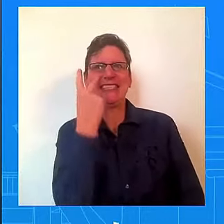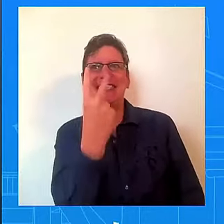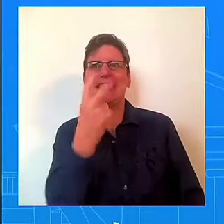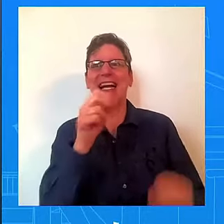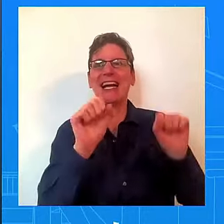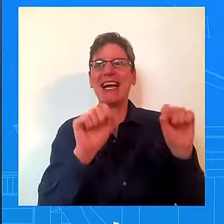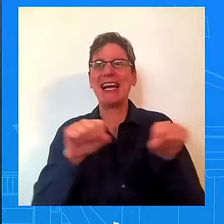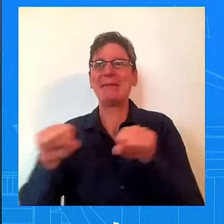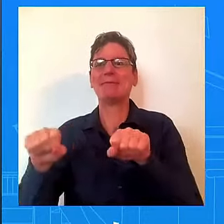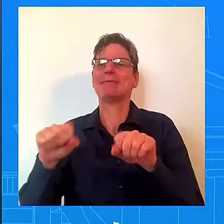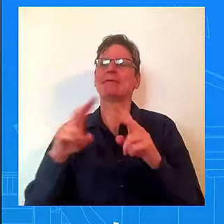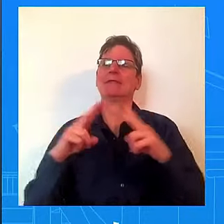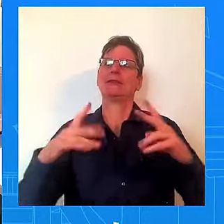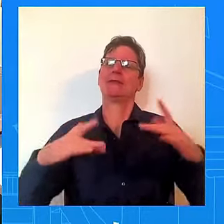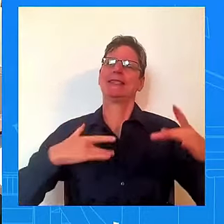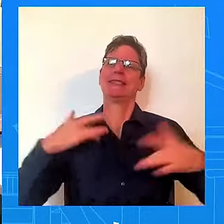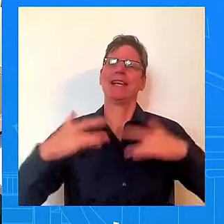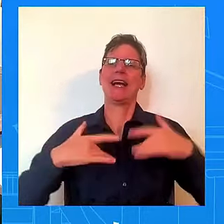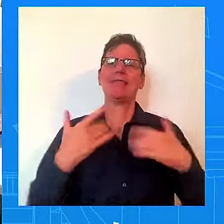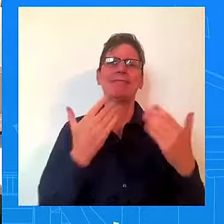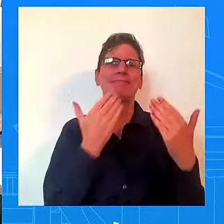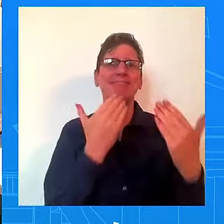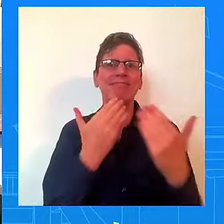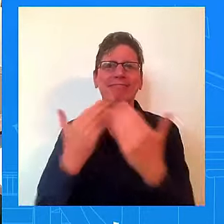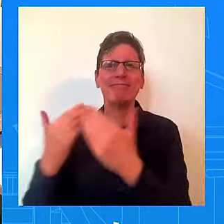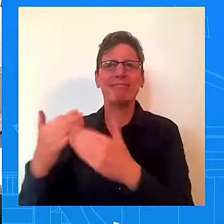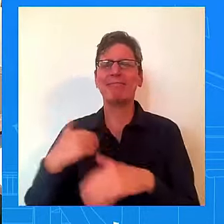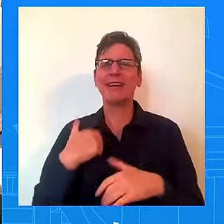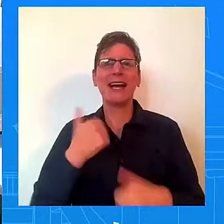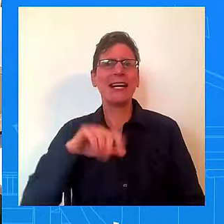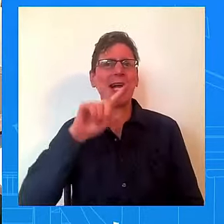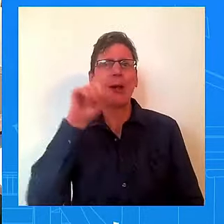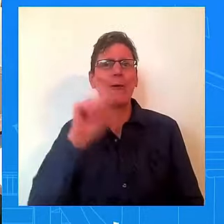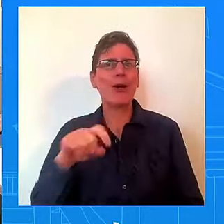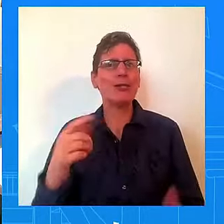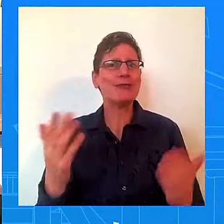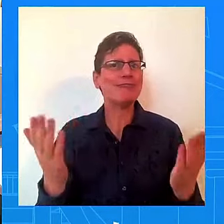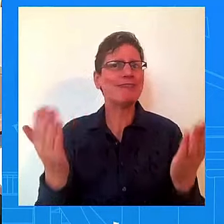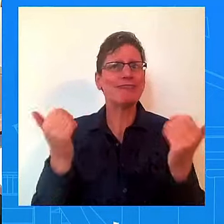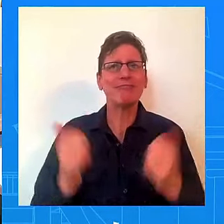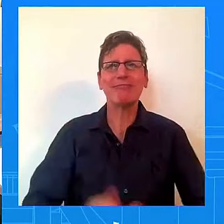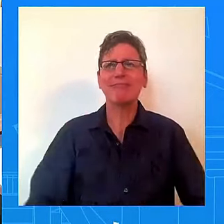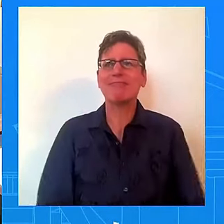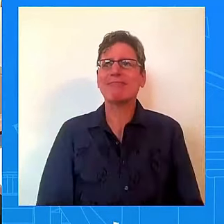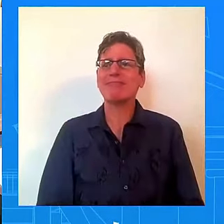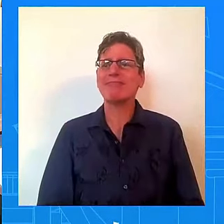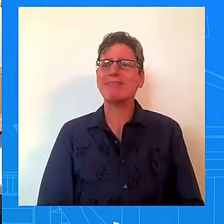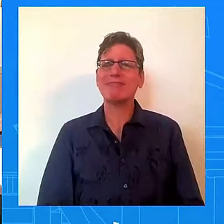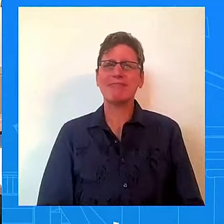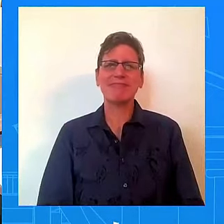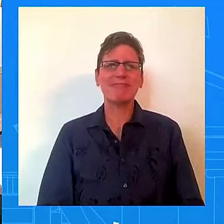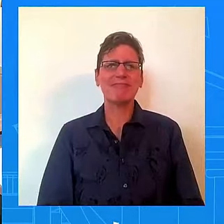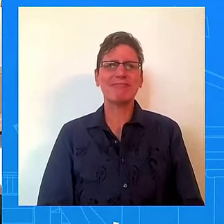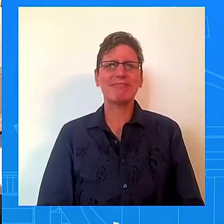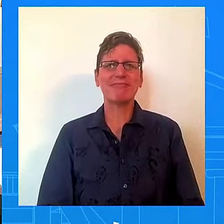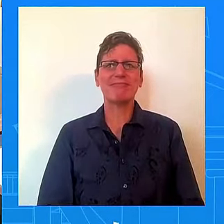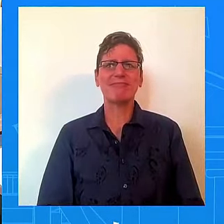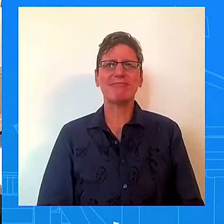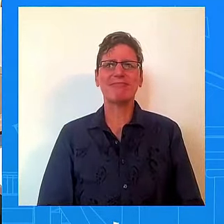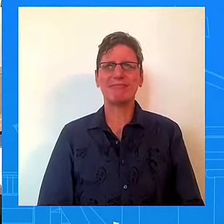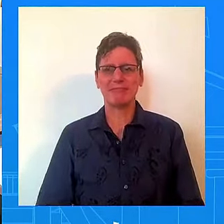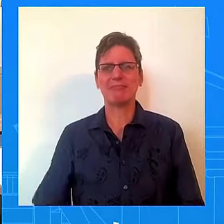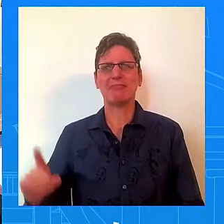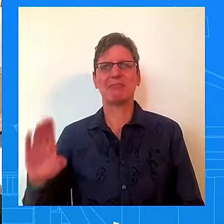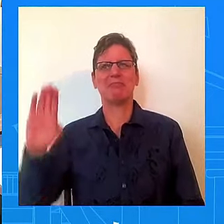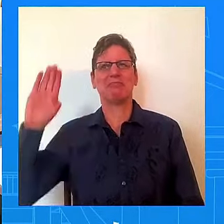The The Thank you. Thanks for being here. Just on the investing in America agenda that you were talking about,